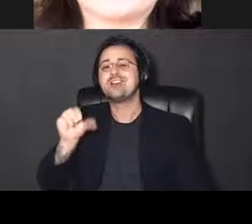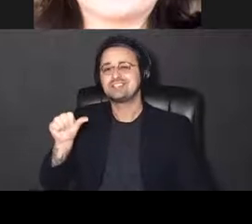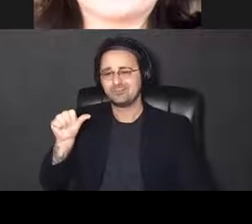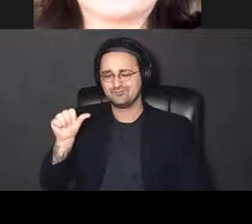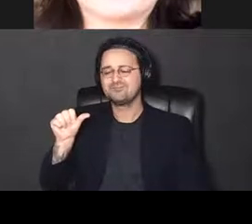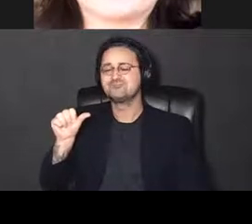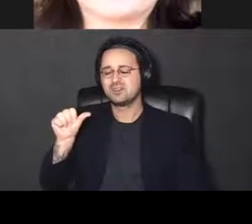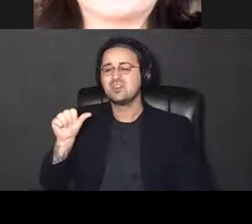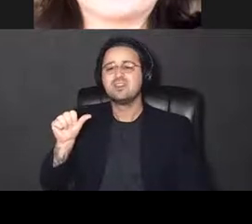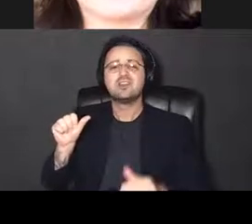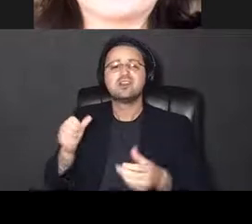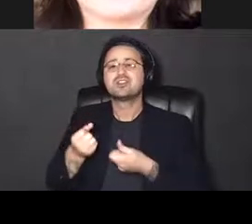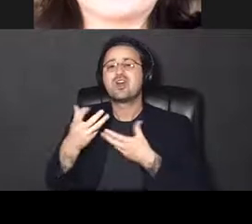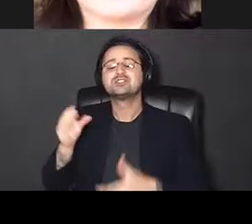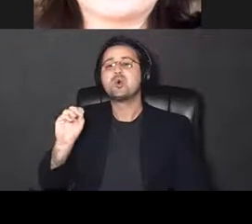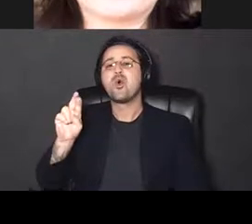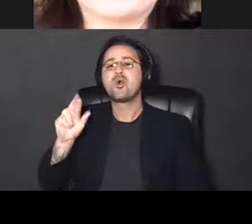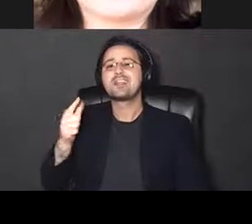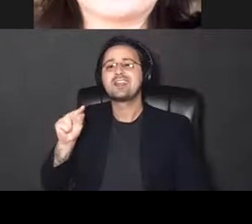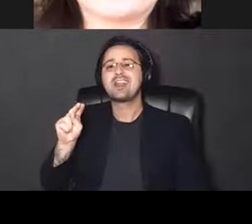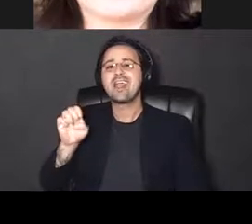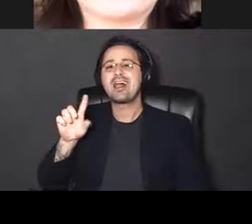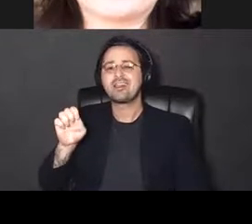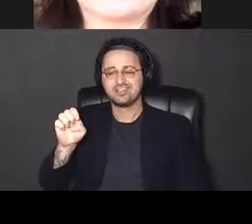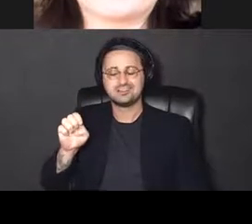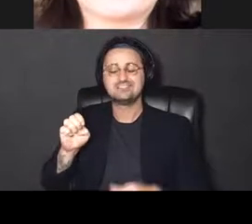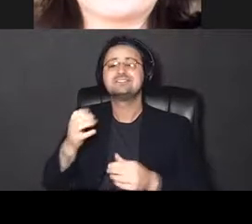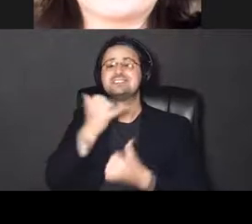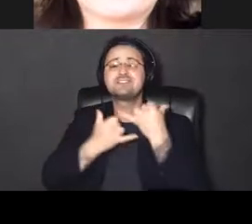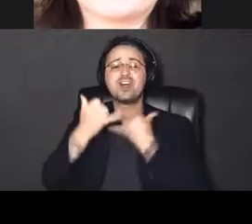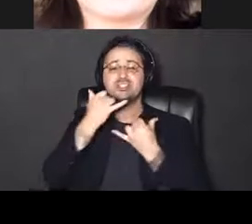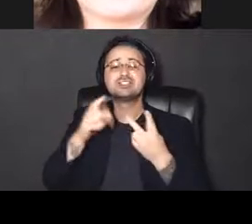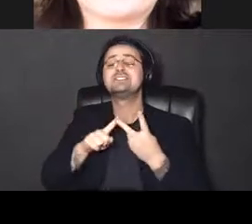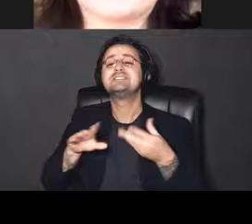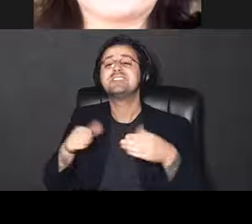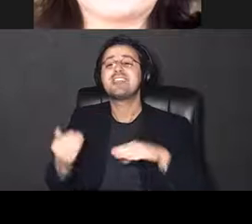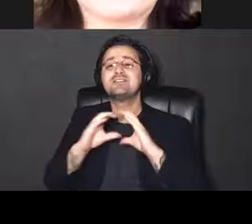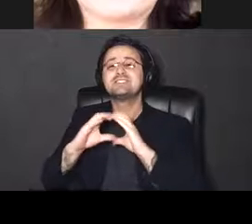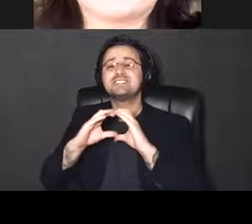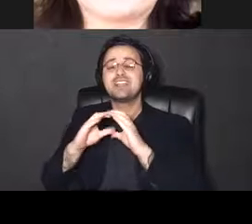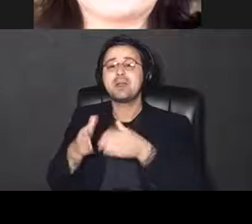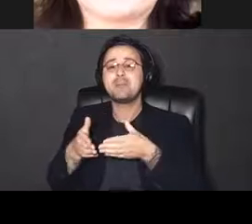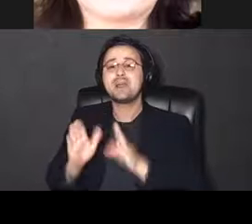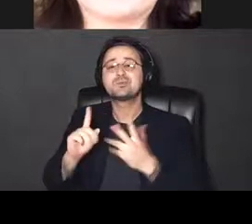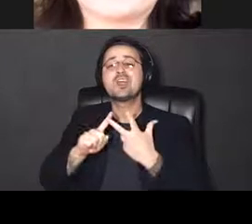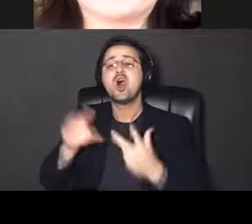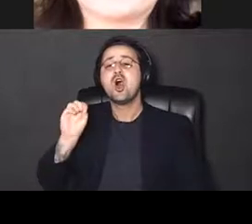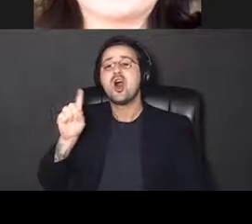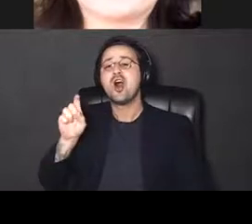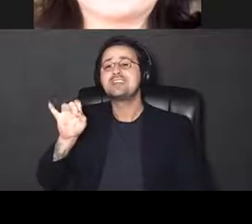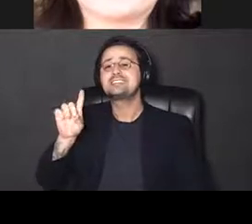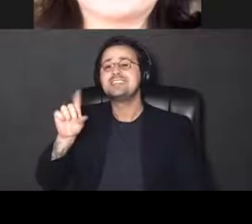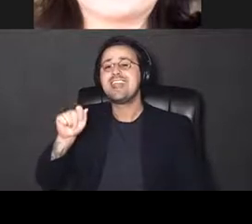organelle dysfunction, activation of cell death pathways, oxidative stress that all can